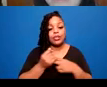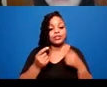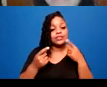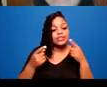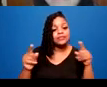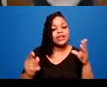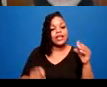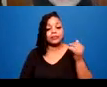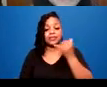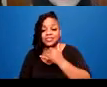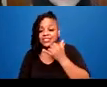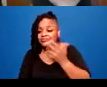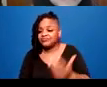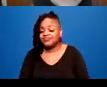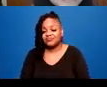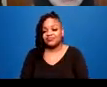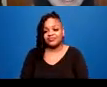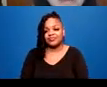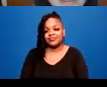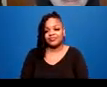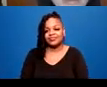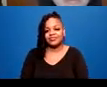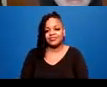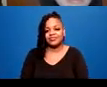So we have four minutes left, I apologize.